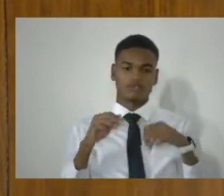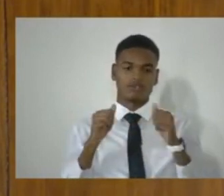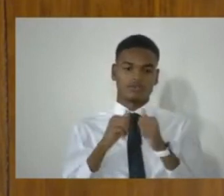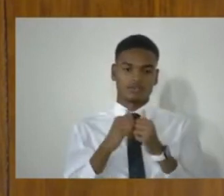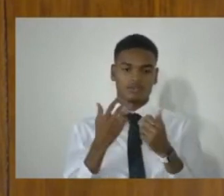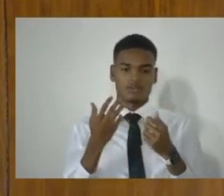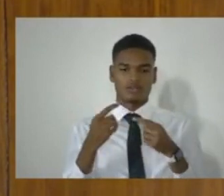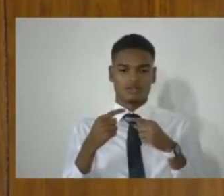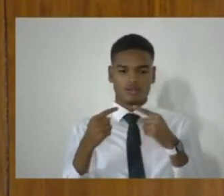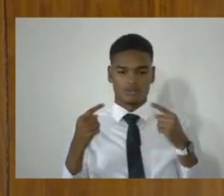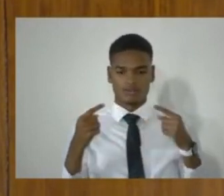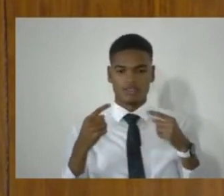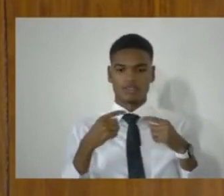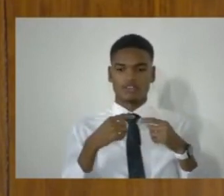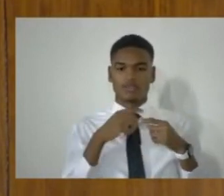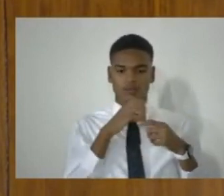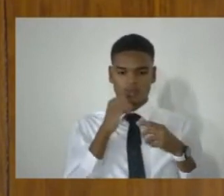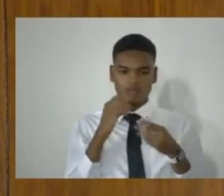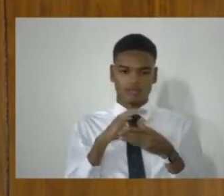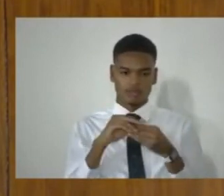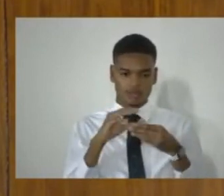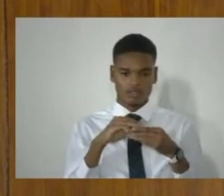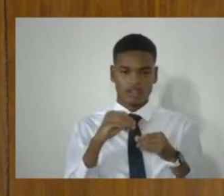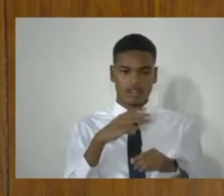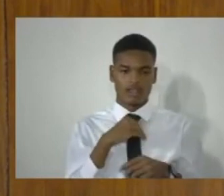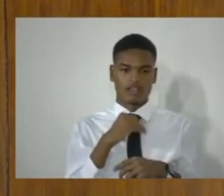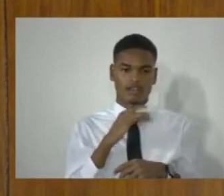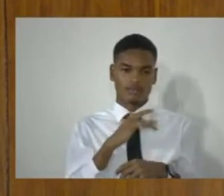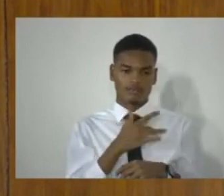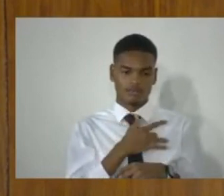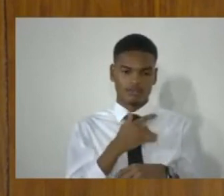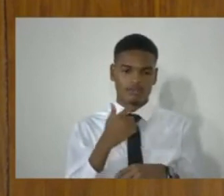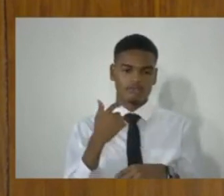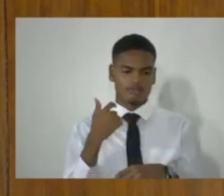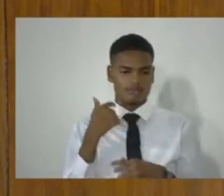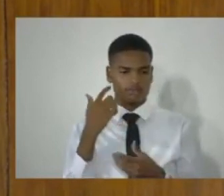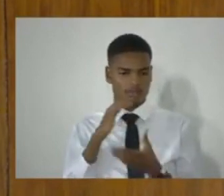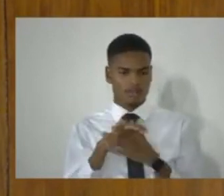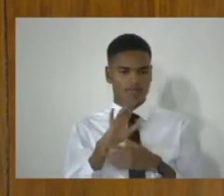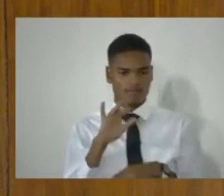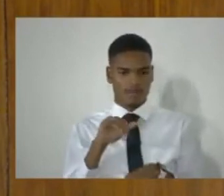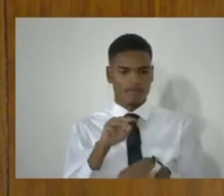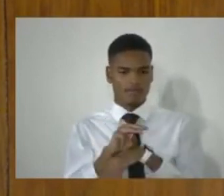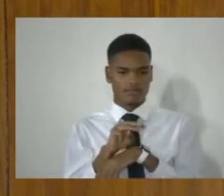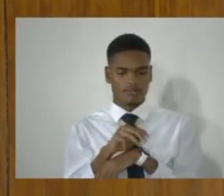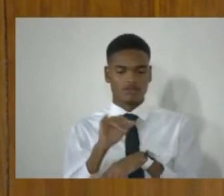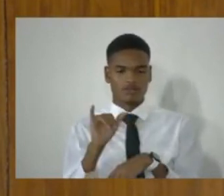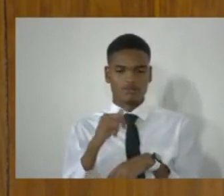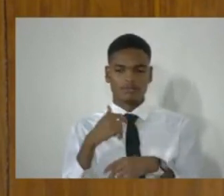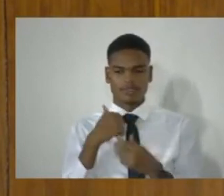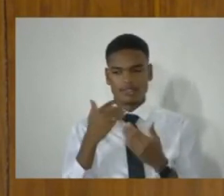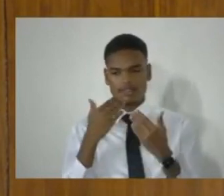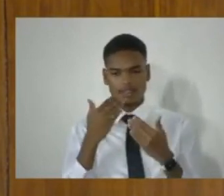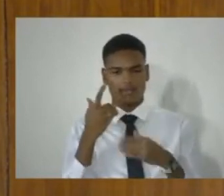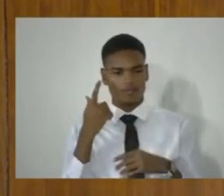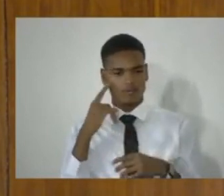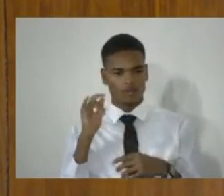constructive and was appreciated, I believe, by the minister, and he has said so, and I thank him for that.